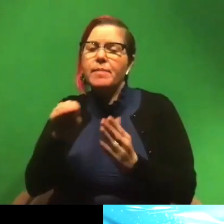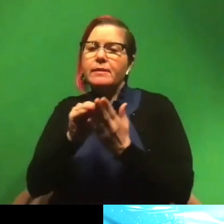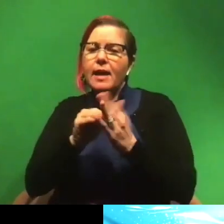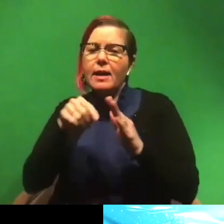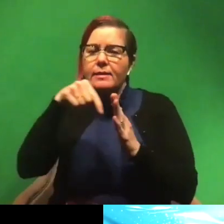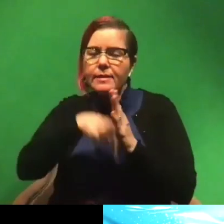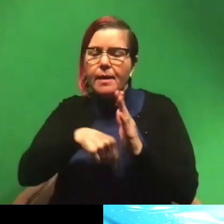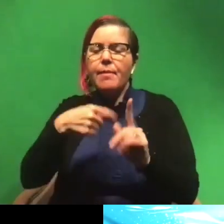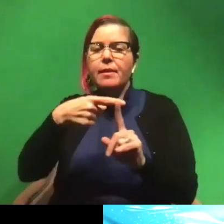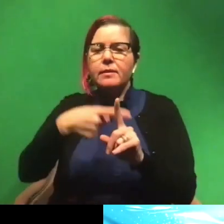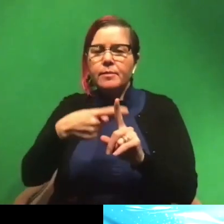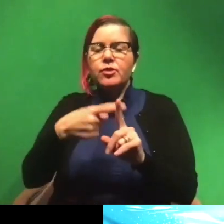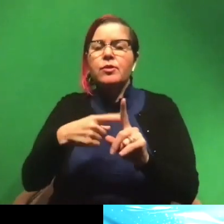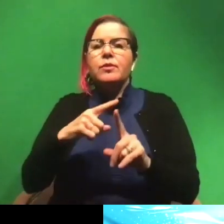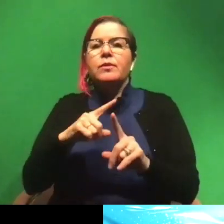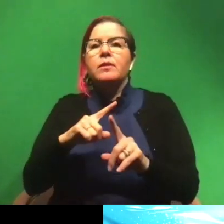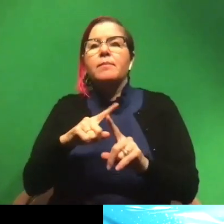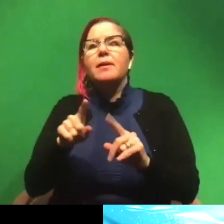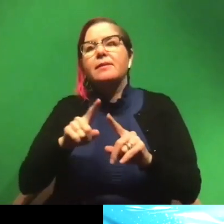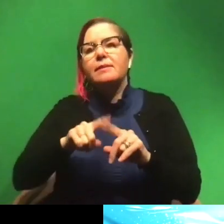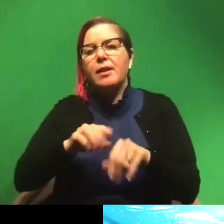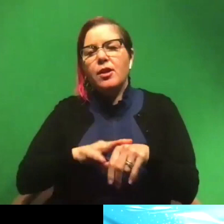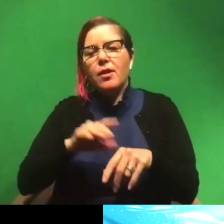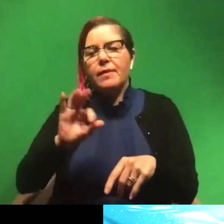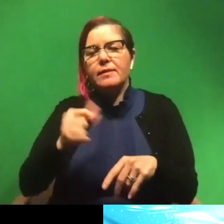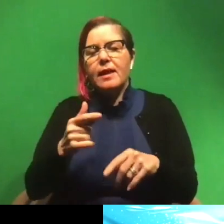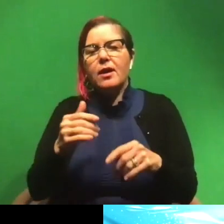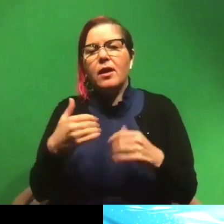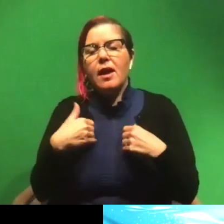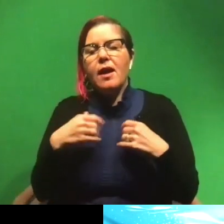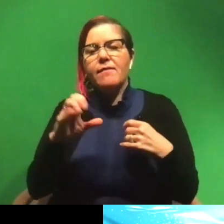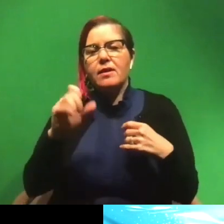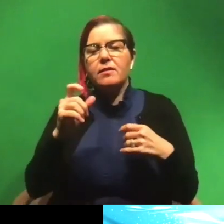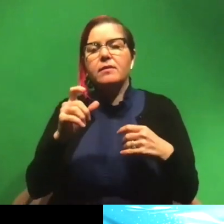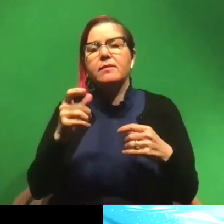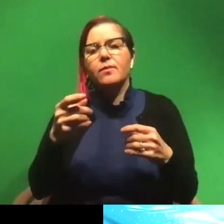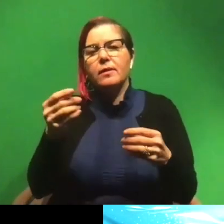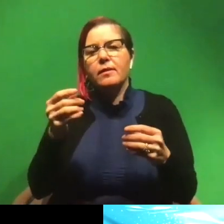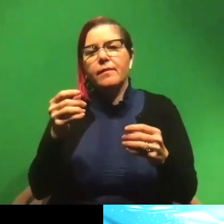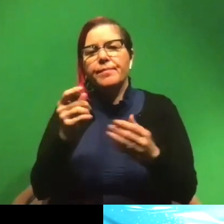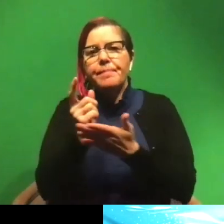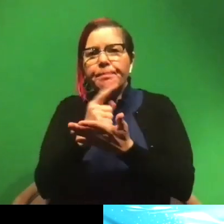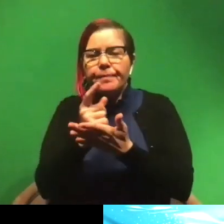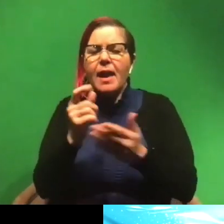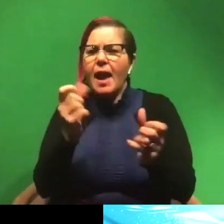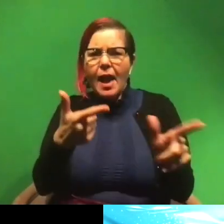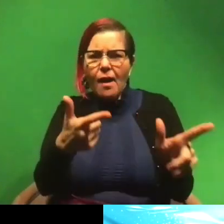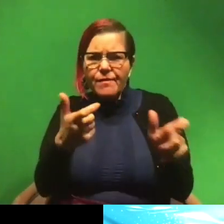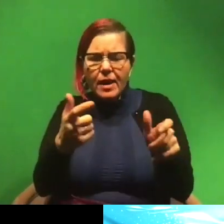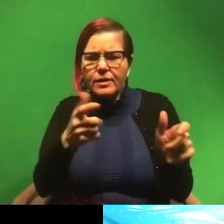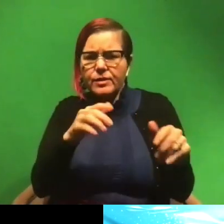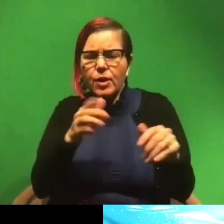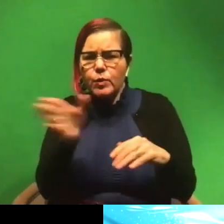and temperature, but, um, depending on the tag, you could have accelerometers, which are tell you, telling you how fast they're swimming at any given